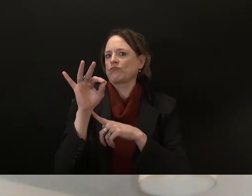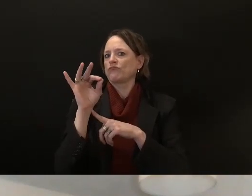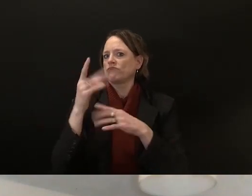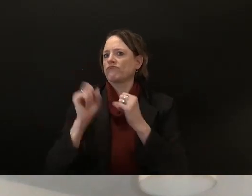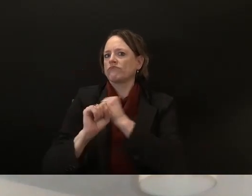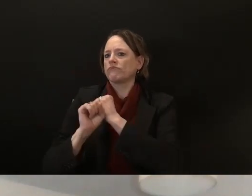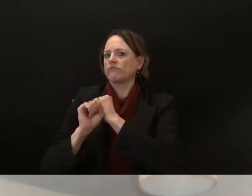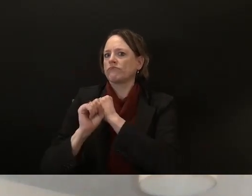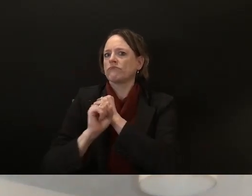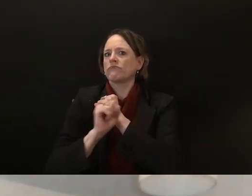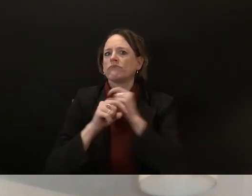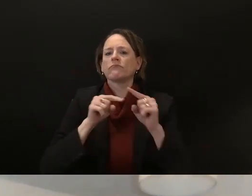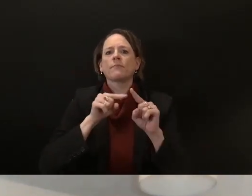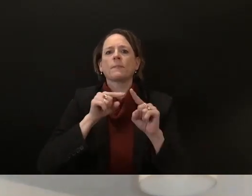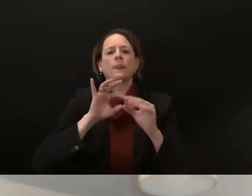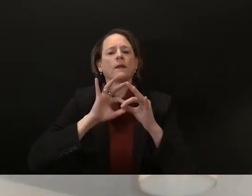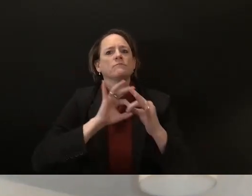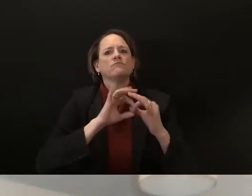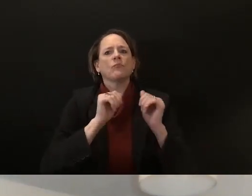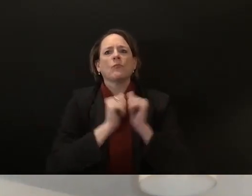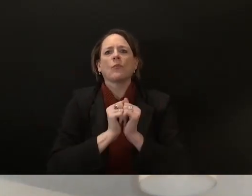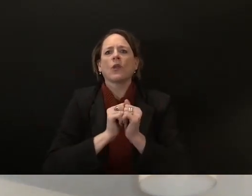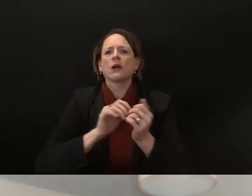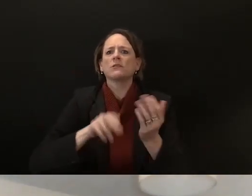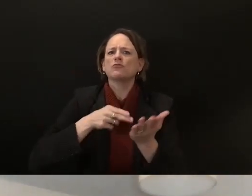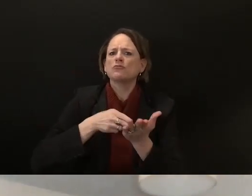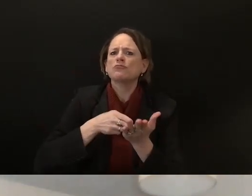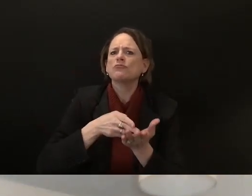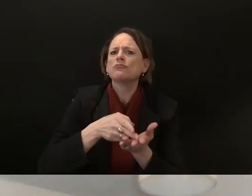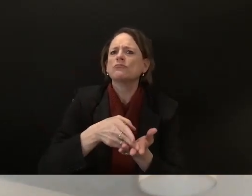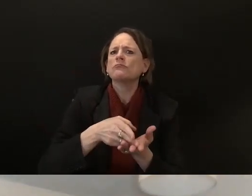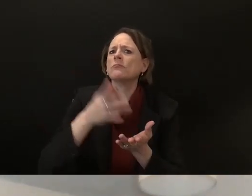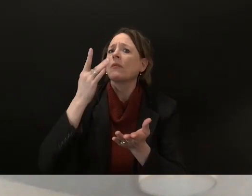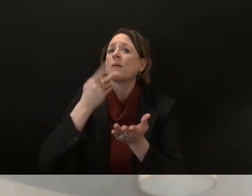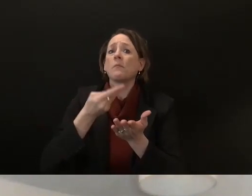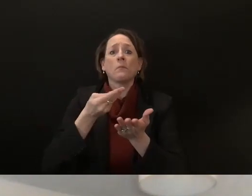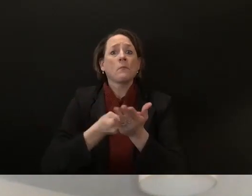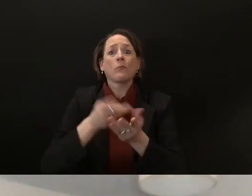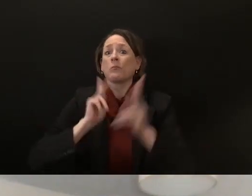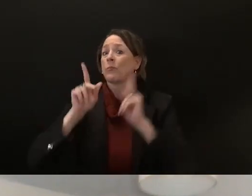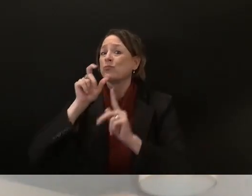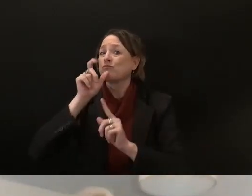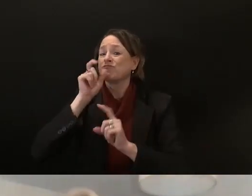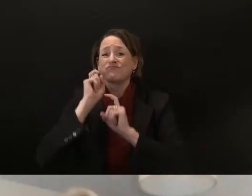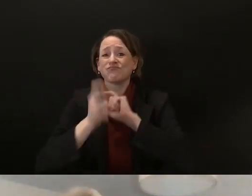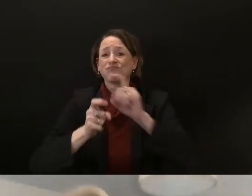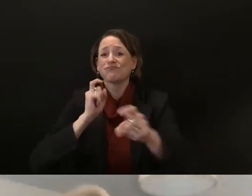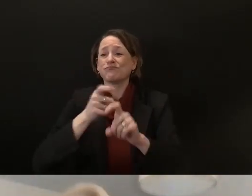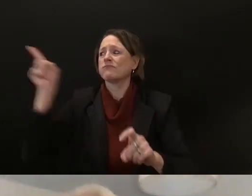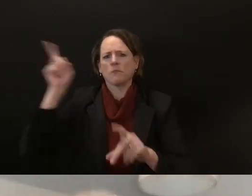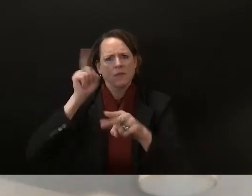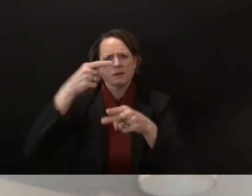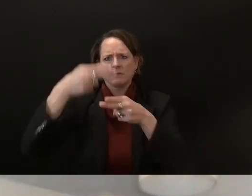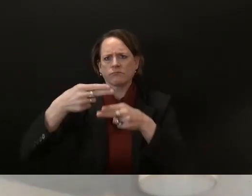uh from who is donating so you'd have an idea uh support i do support a national popular vote um given